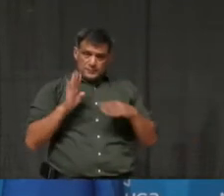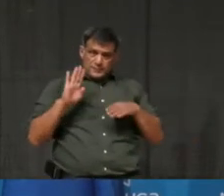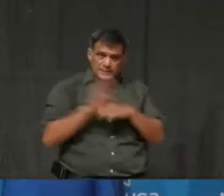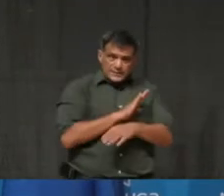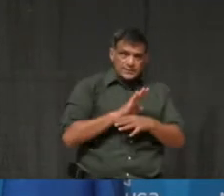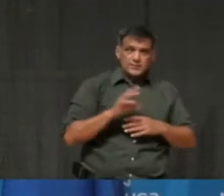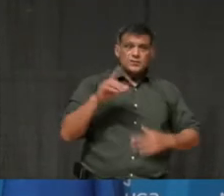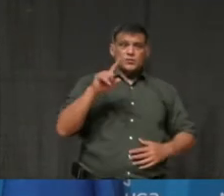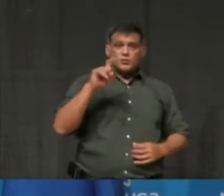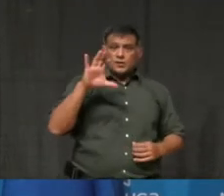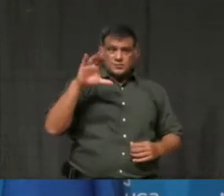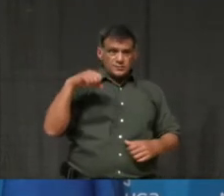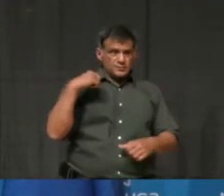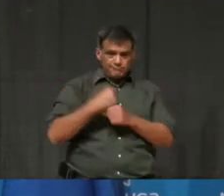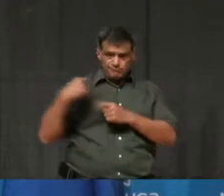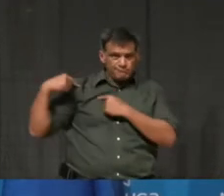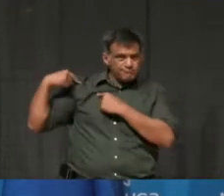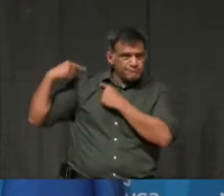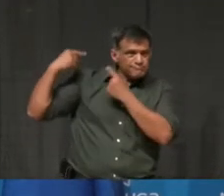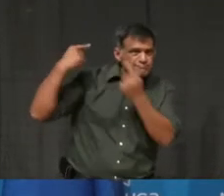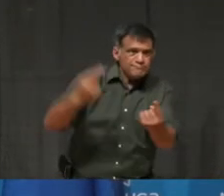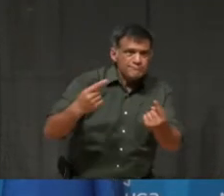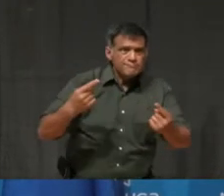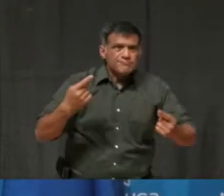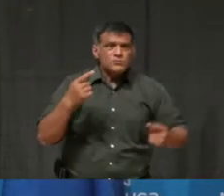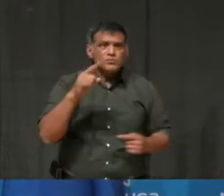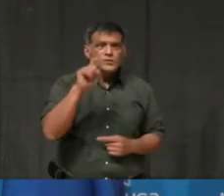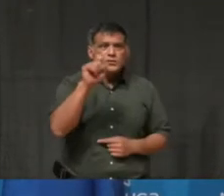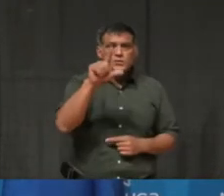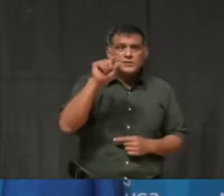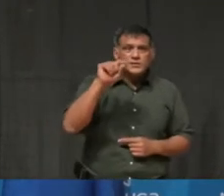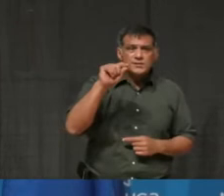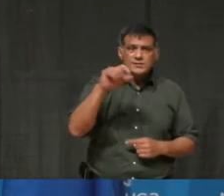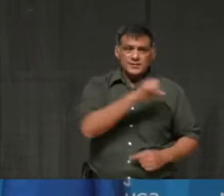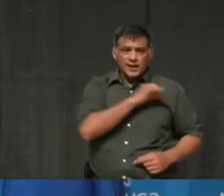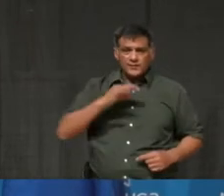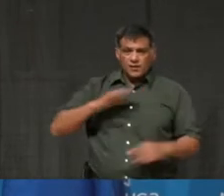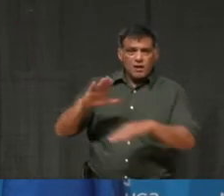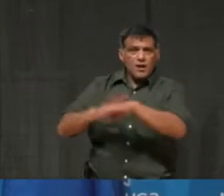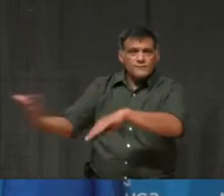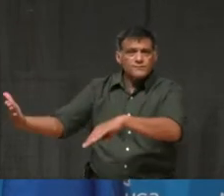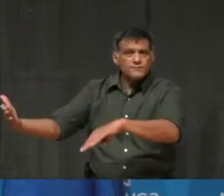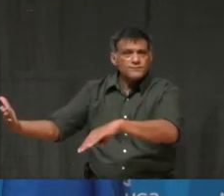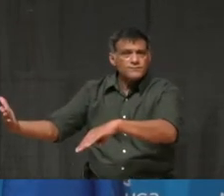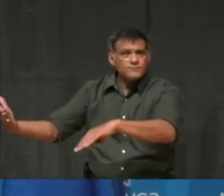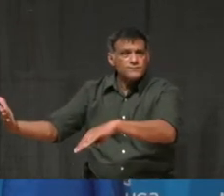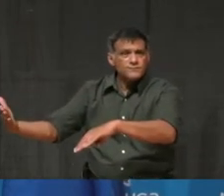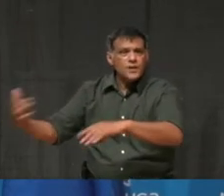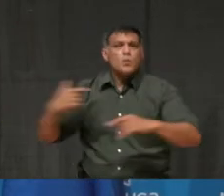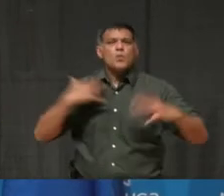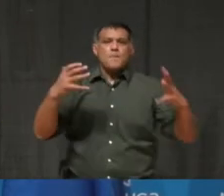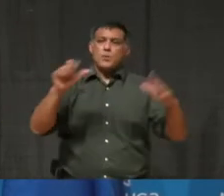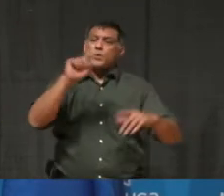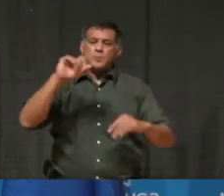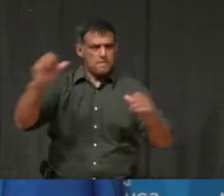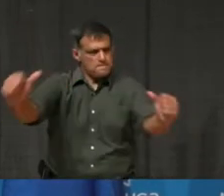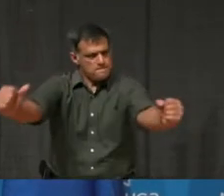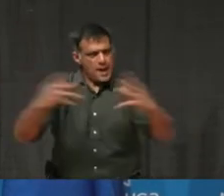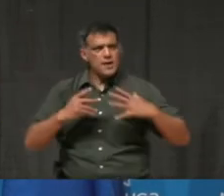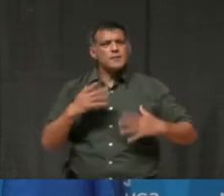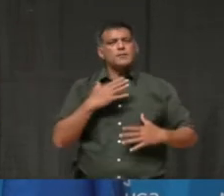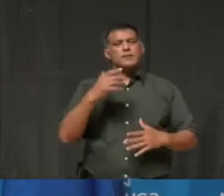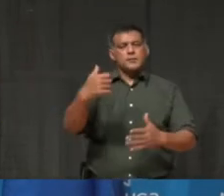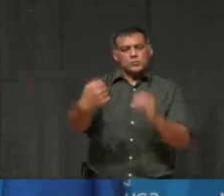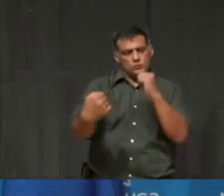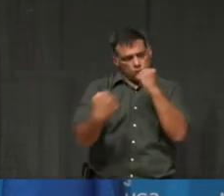employees that we've had to lay off. We want all of those employees back. So please help us get